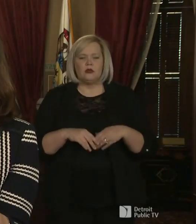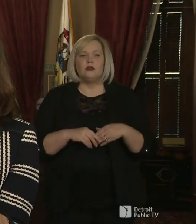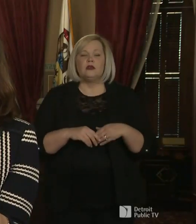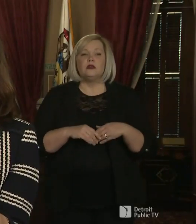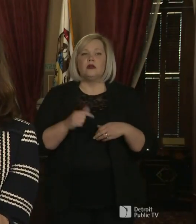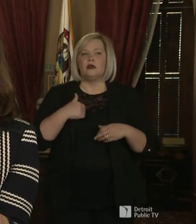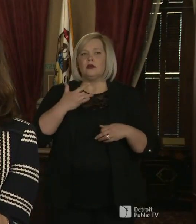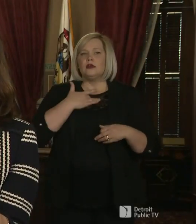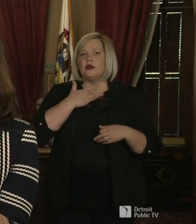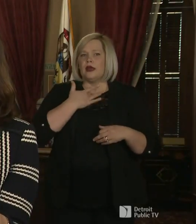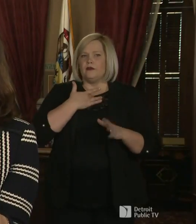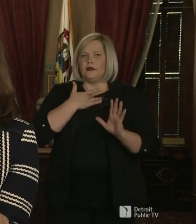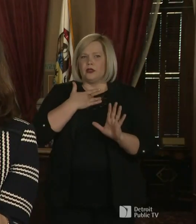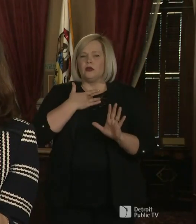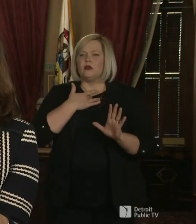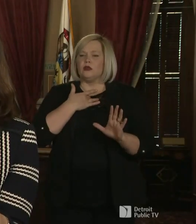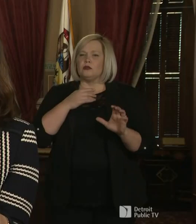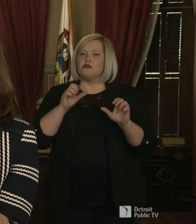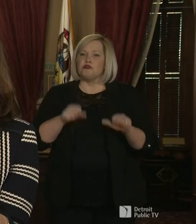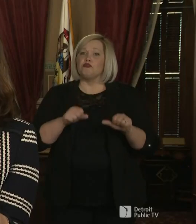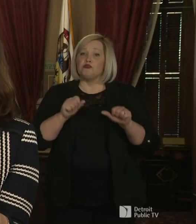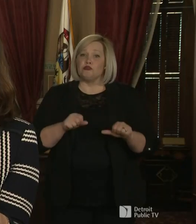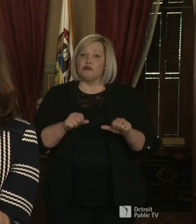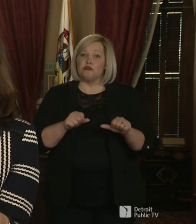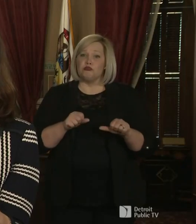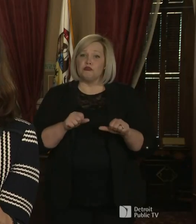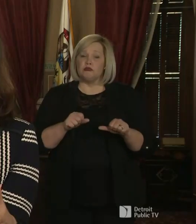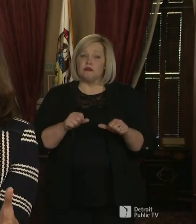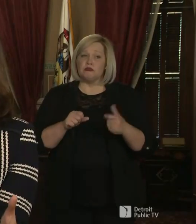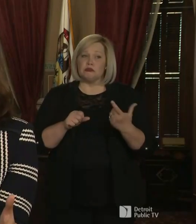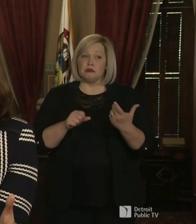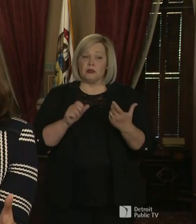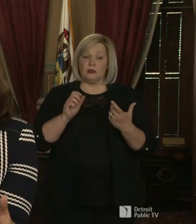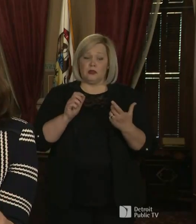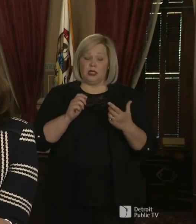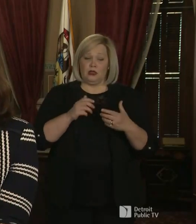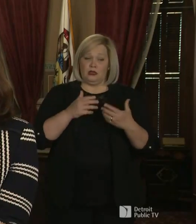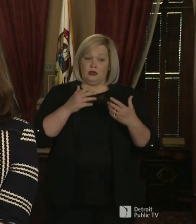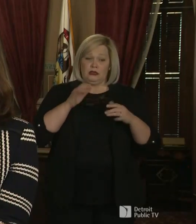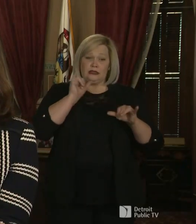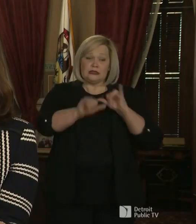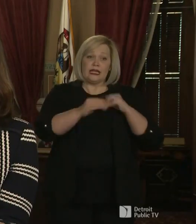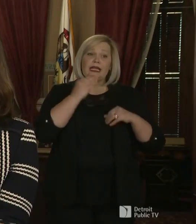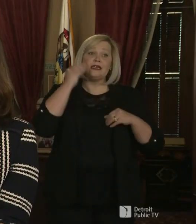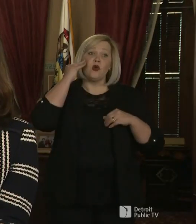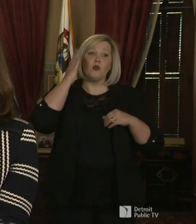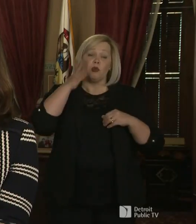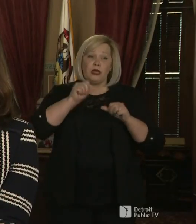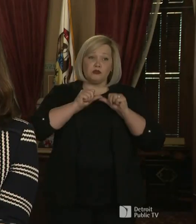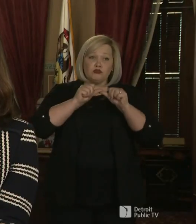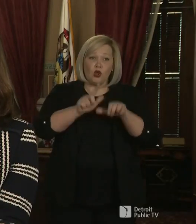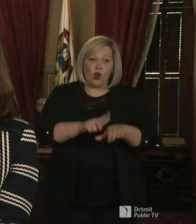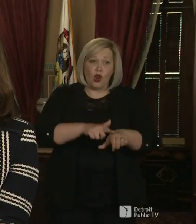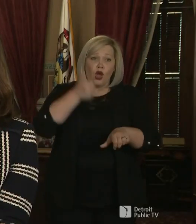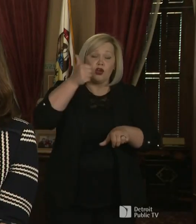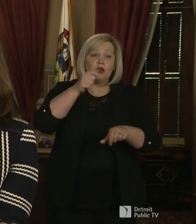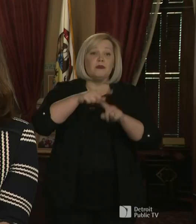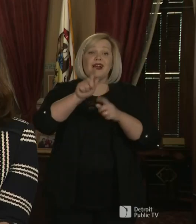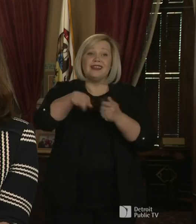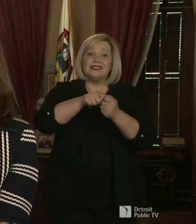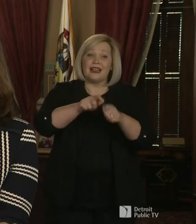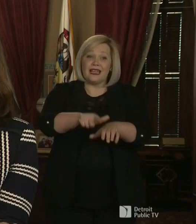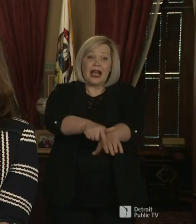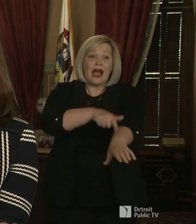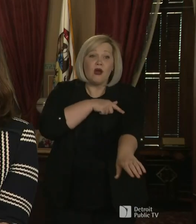anticipate that there's a possibility that I will have to lengthen the stay home order, but precisely how long it is. And